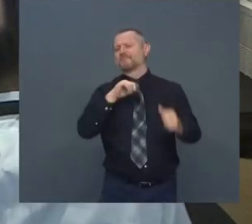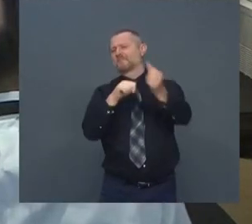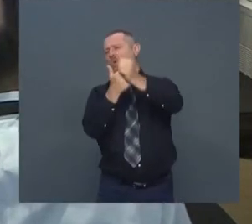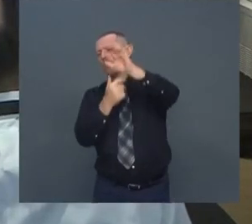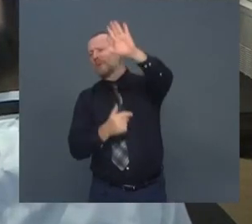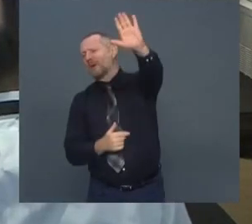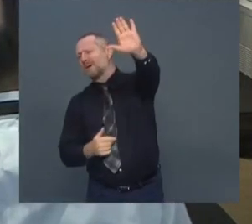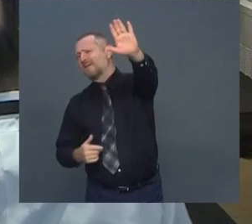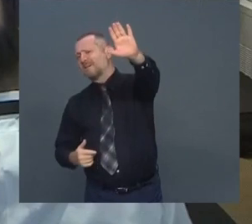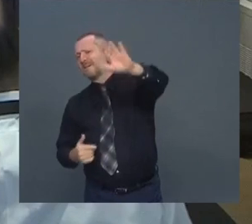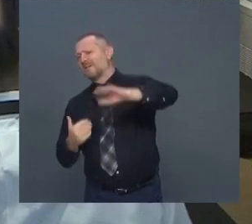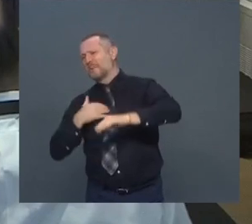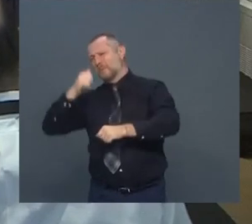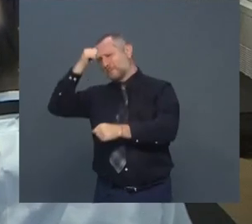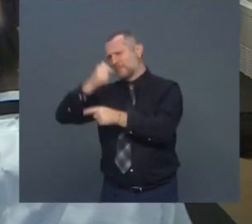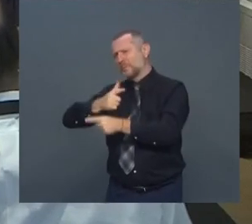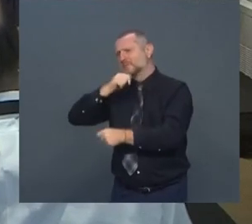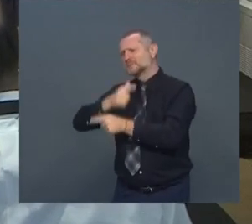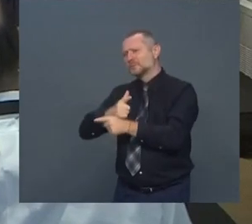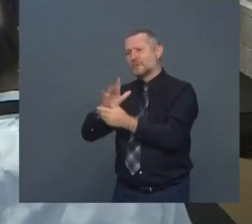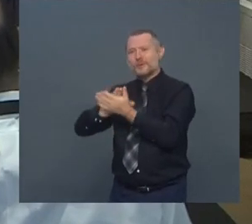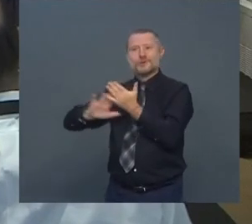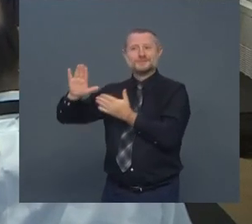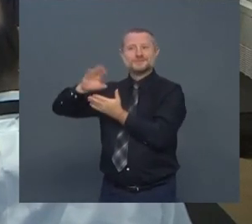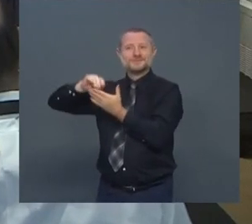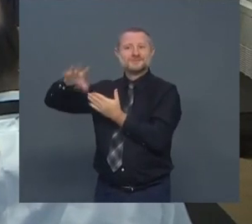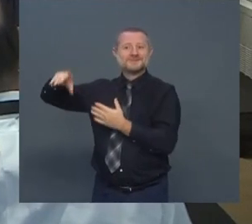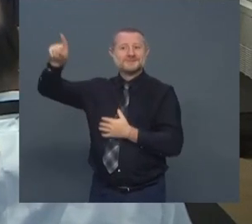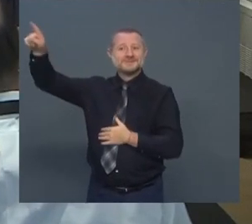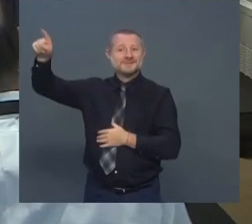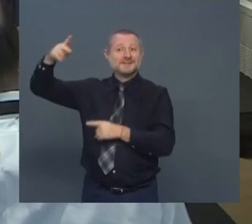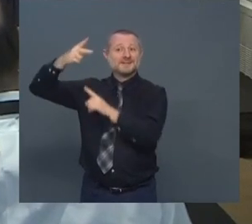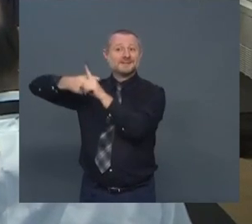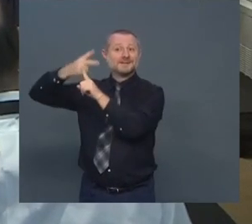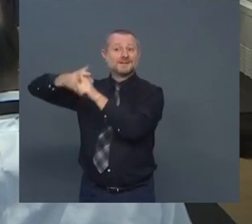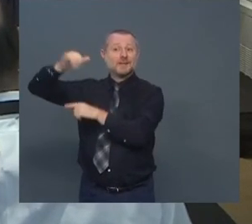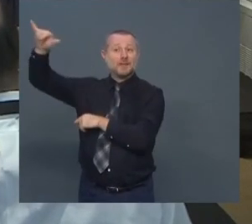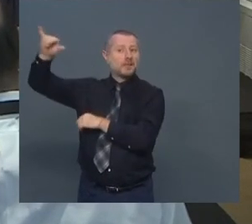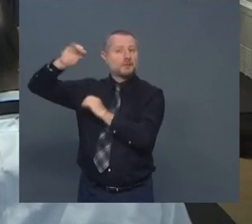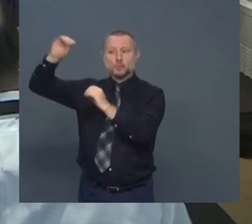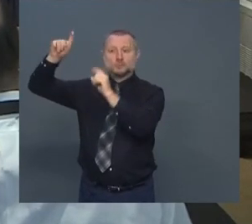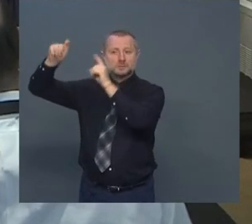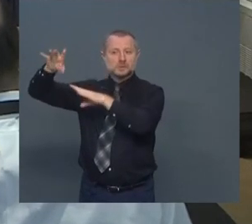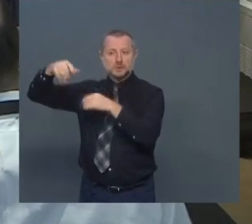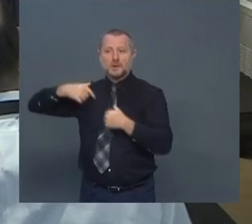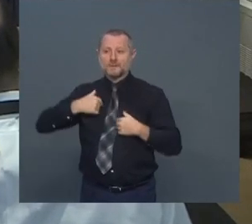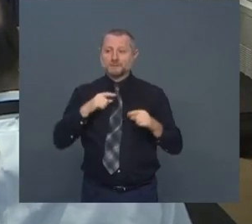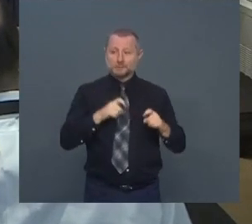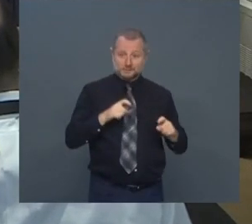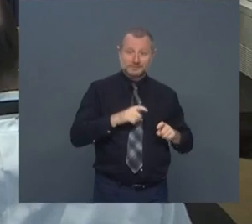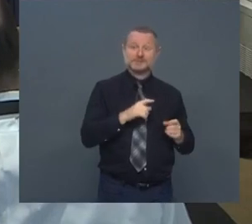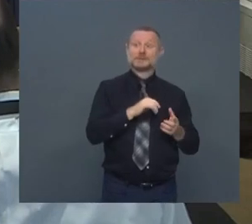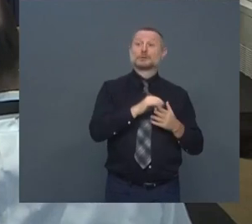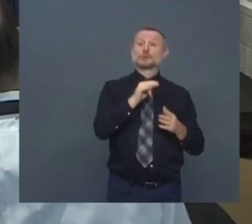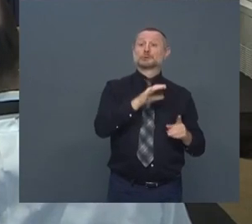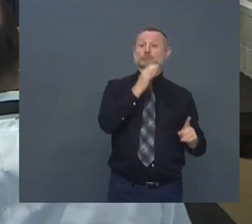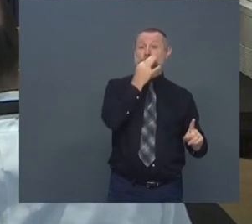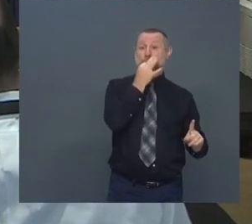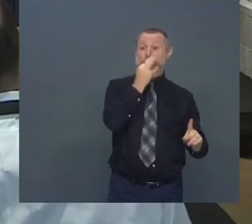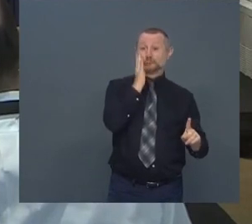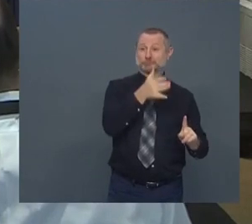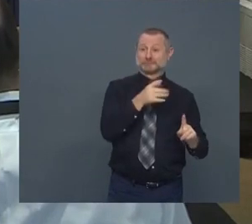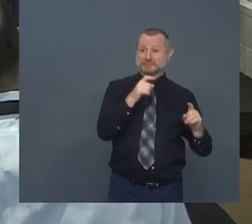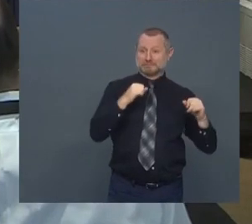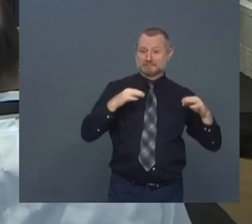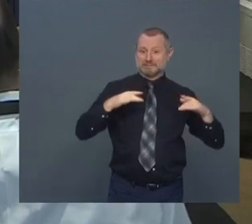siblings they're coming off the summer they're not tested New York City is about to have this huge infusion of people into